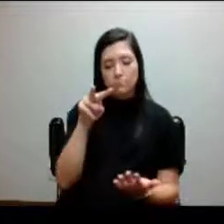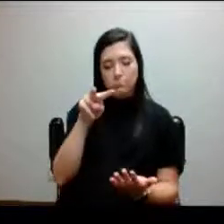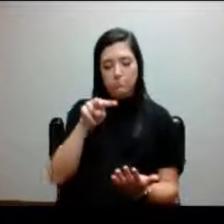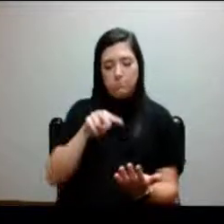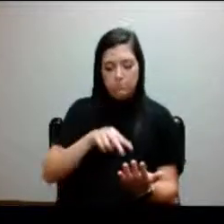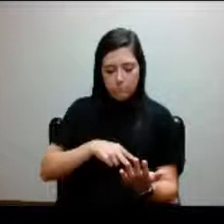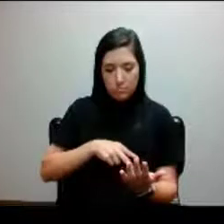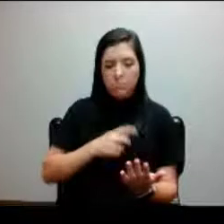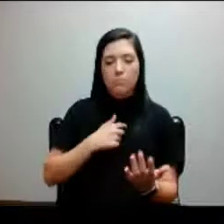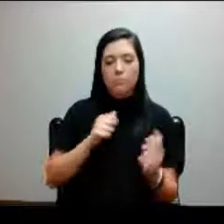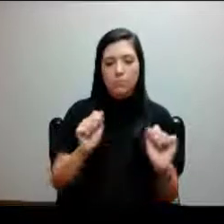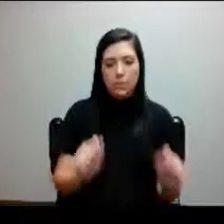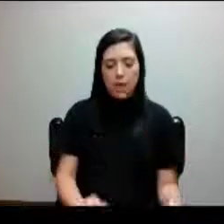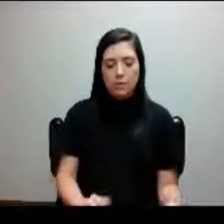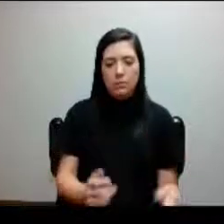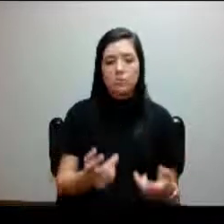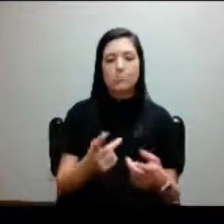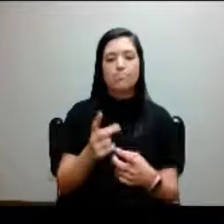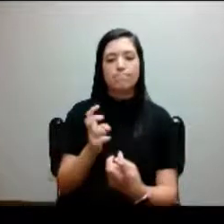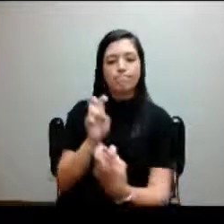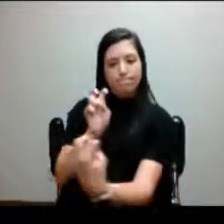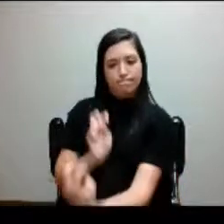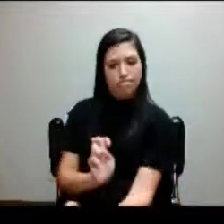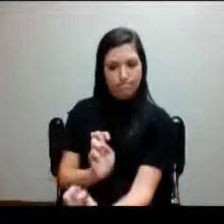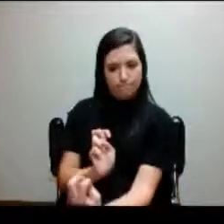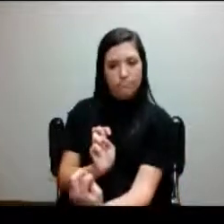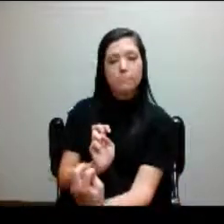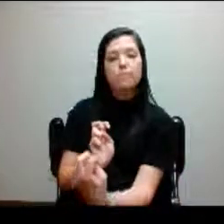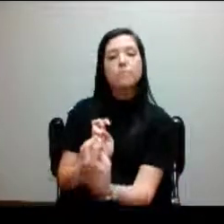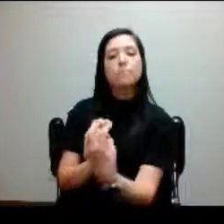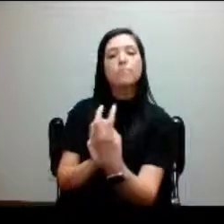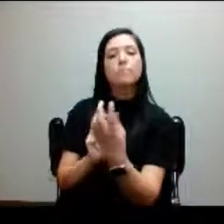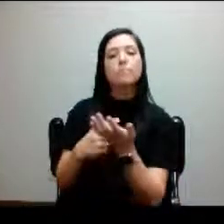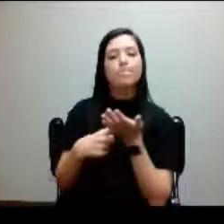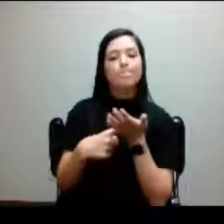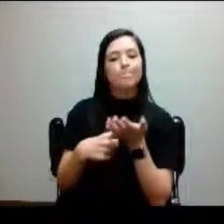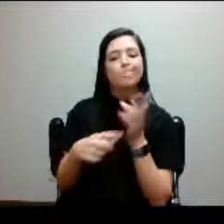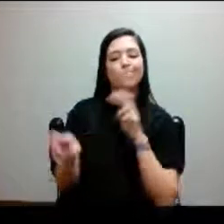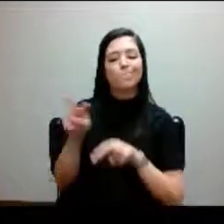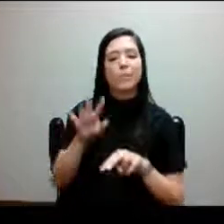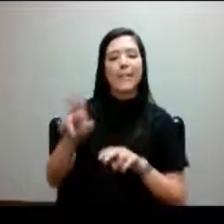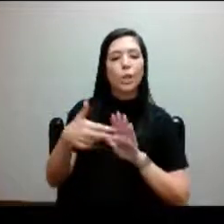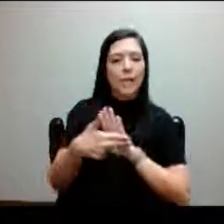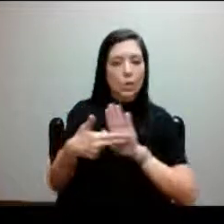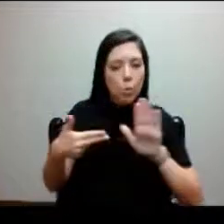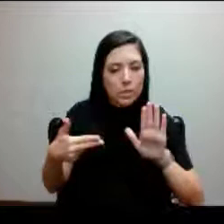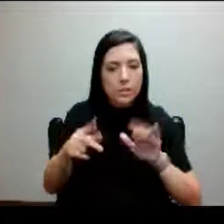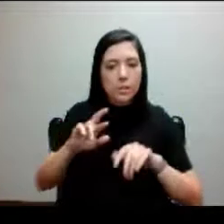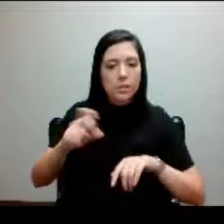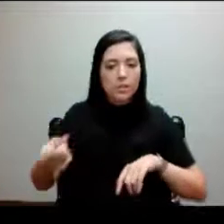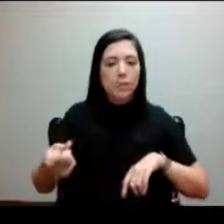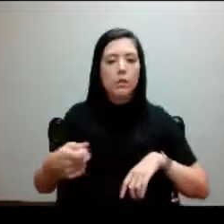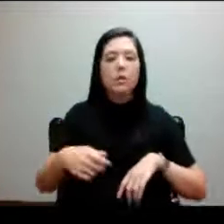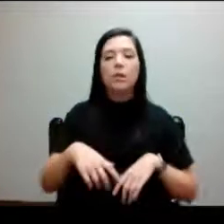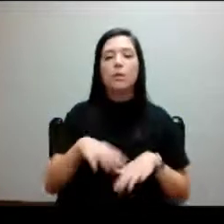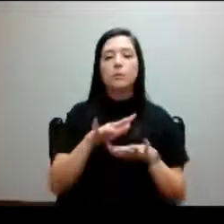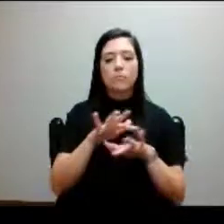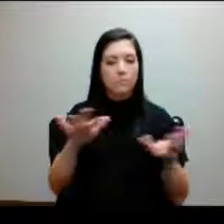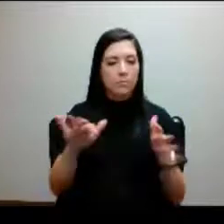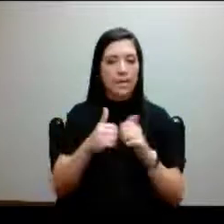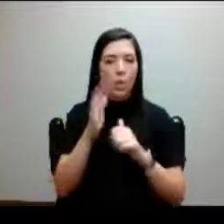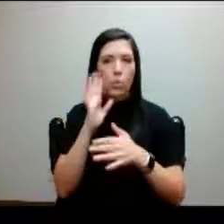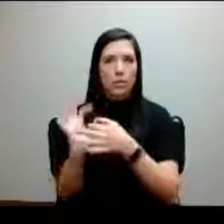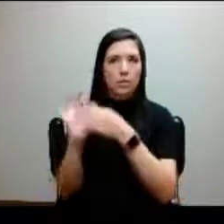we actually will sit down and look at the diagnosis, how that then connects